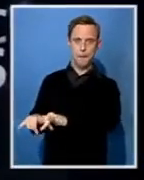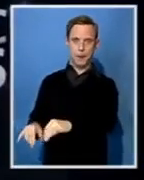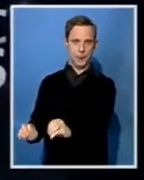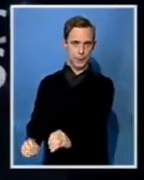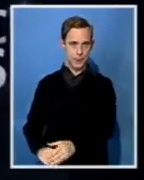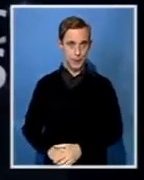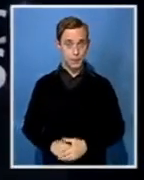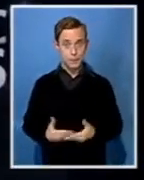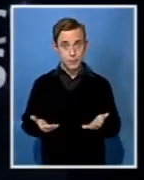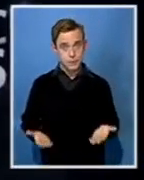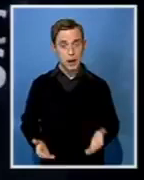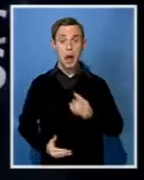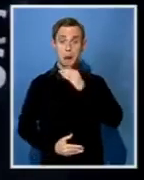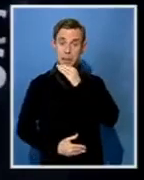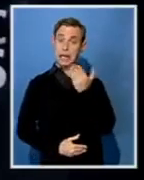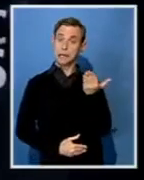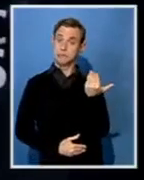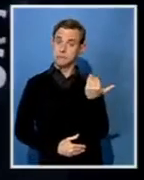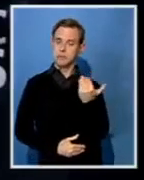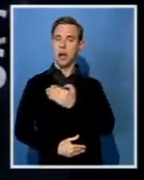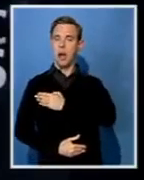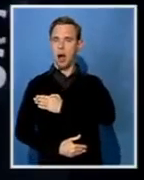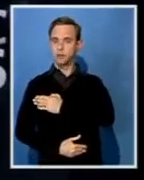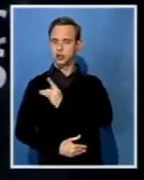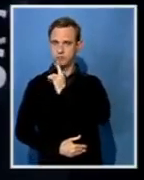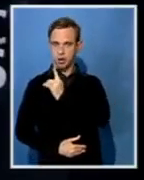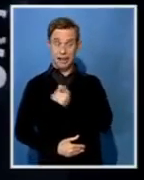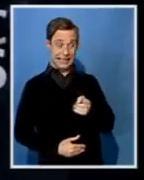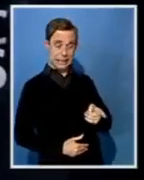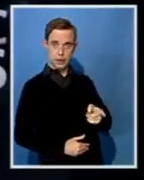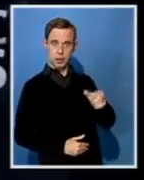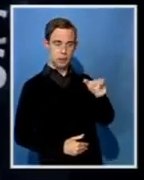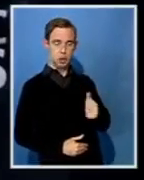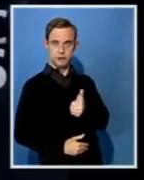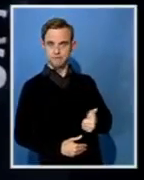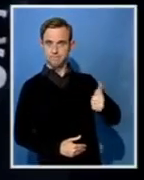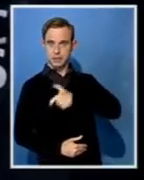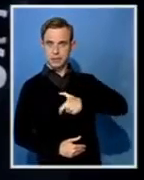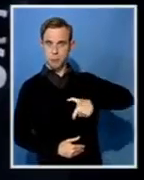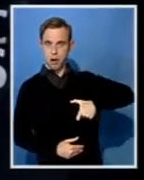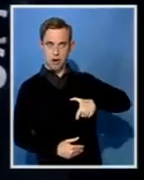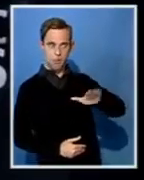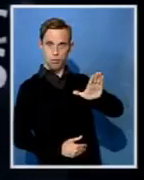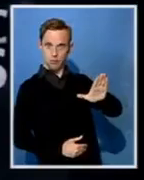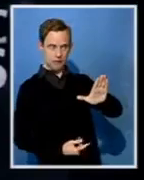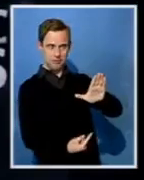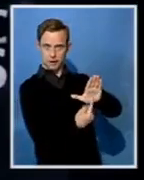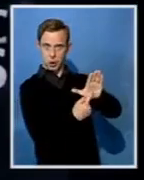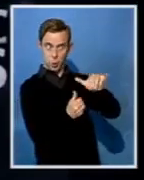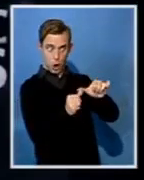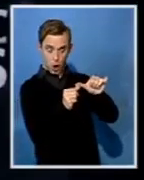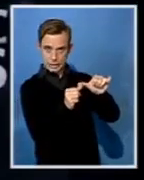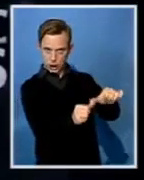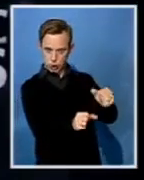as we've been saying, is warning that it will intervene if President Sir Robert Mugabe continues his tactics in an effort to help his wife